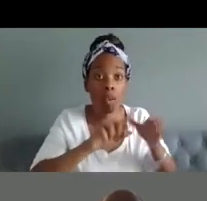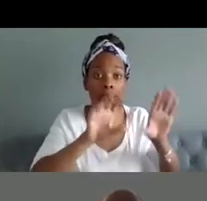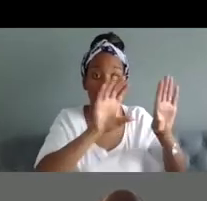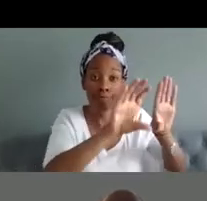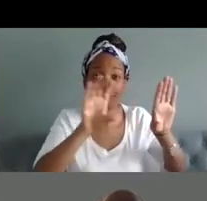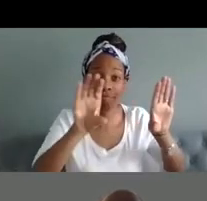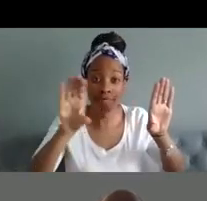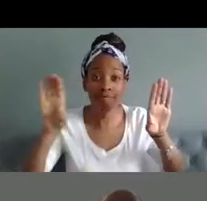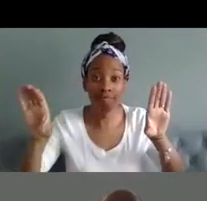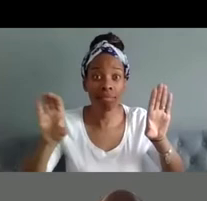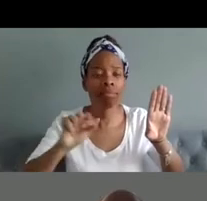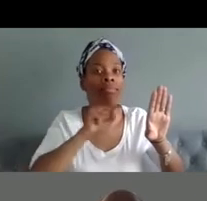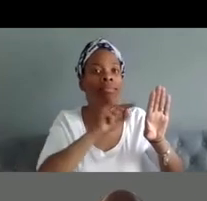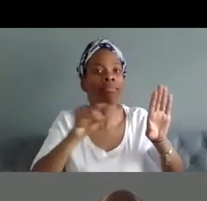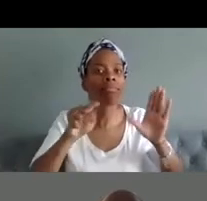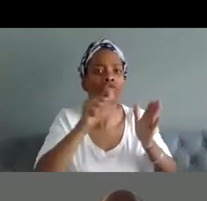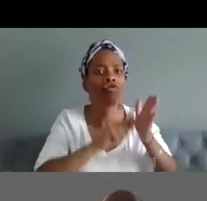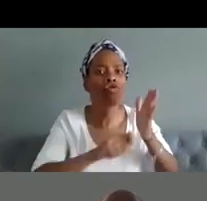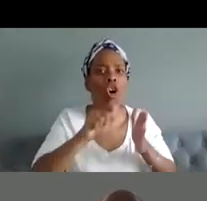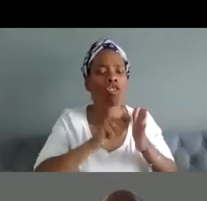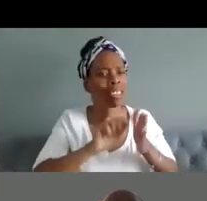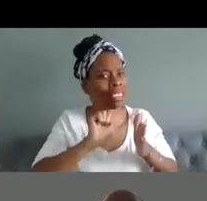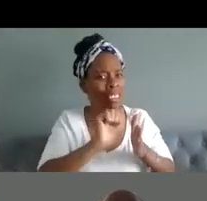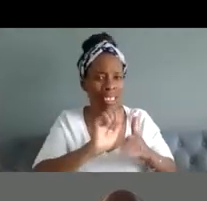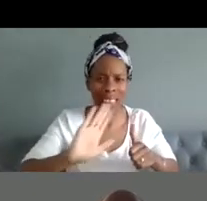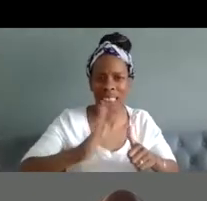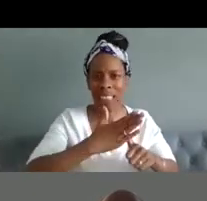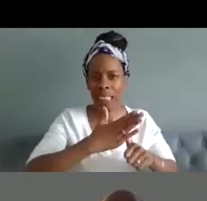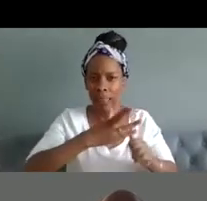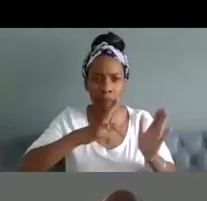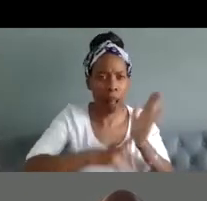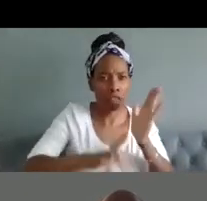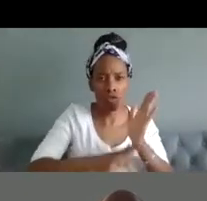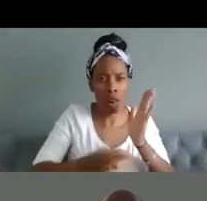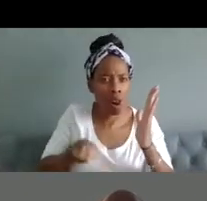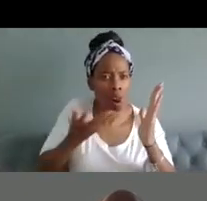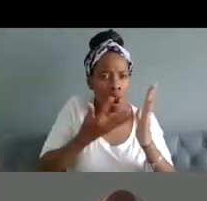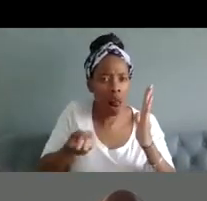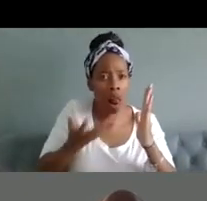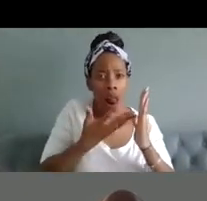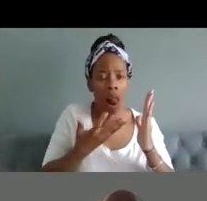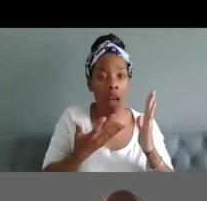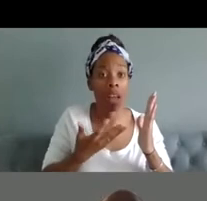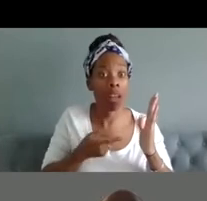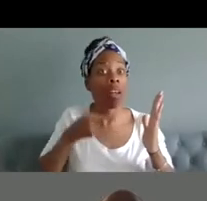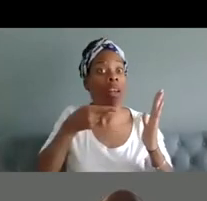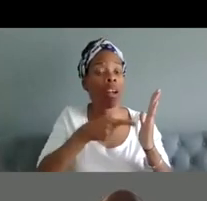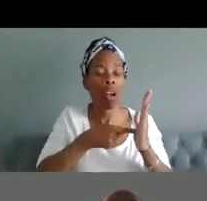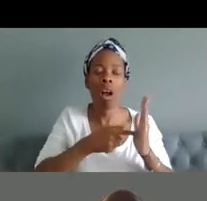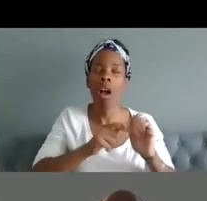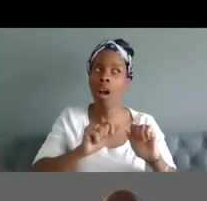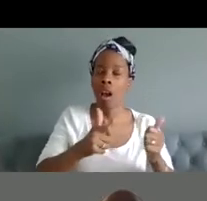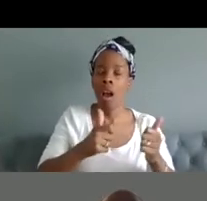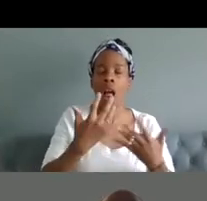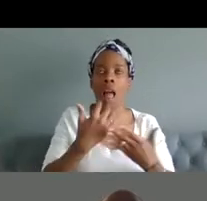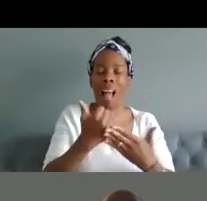sharif's instinctive art making process one that actually is is functional for him because it's a way